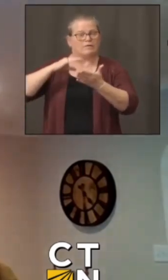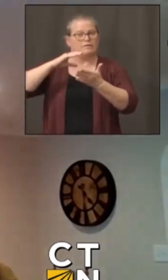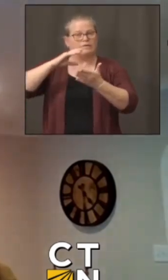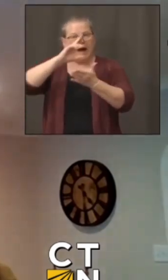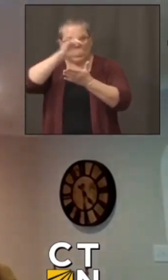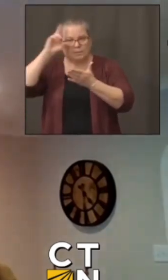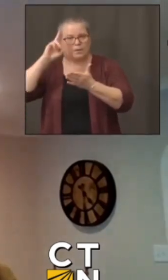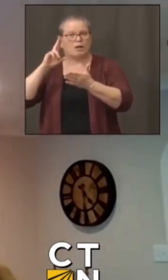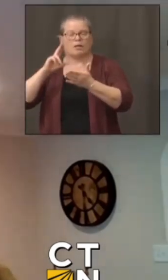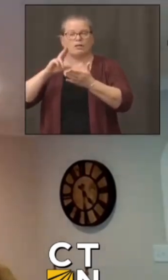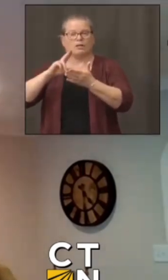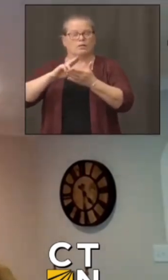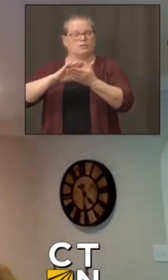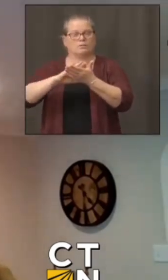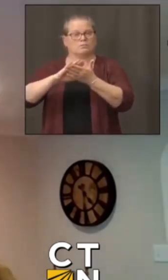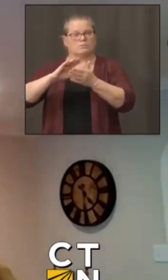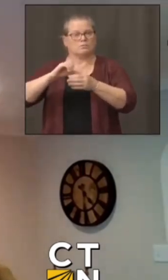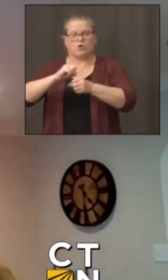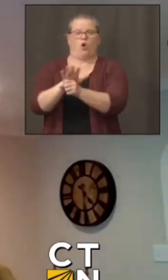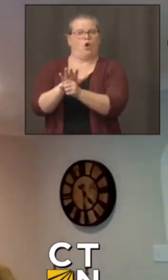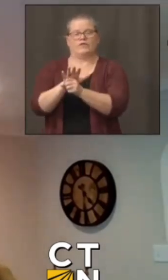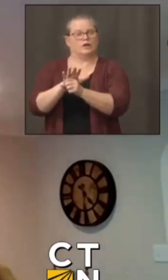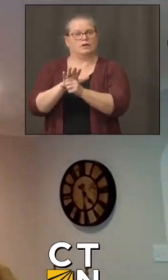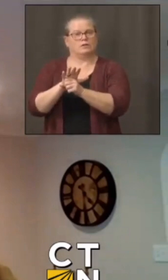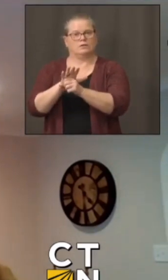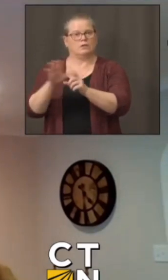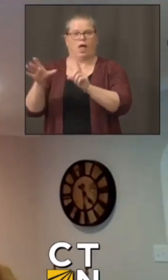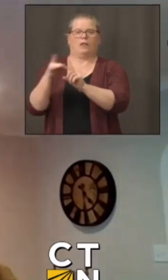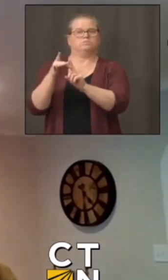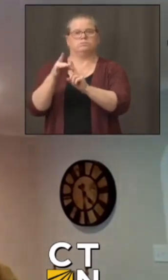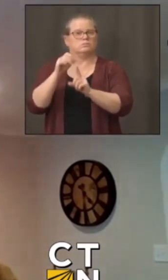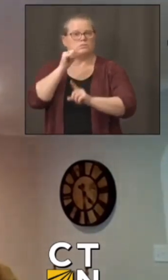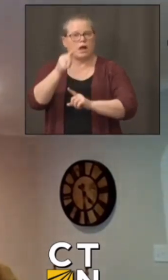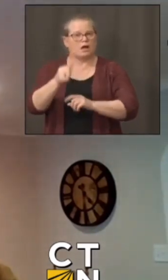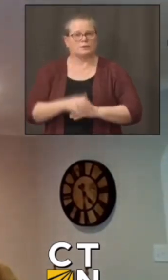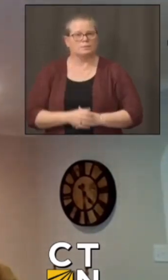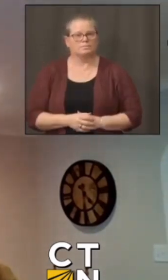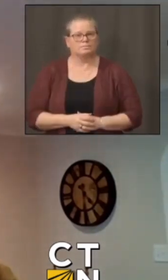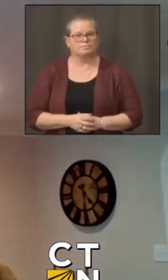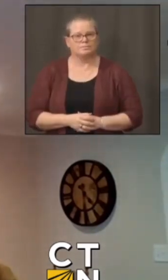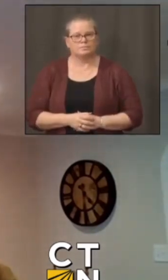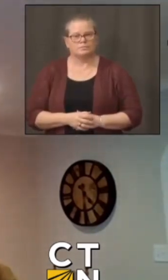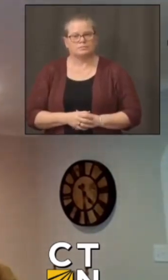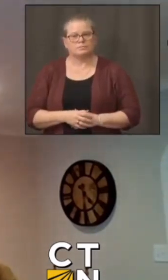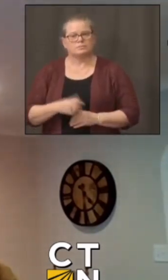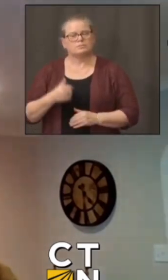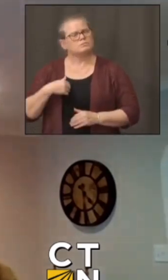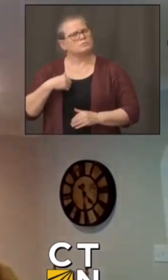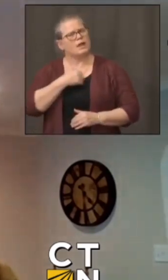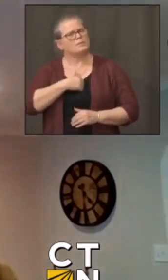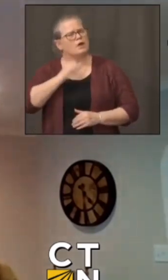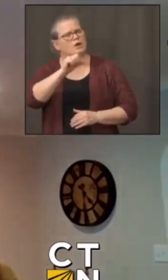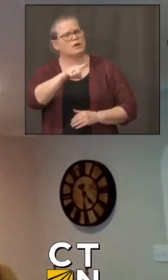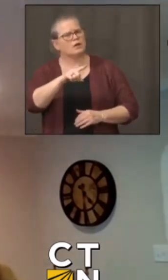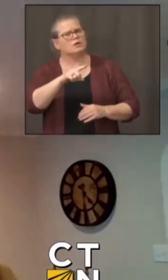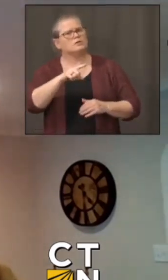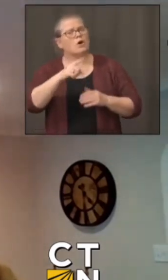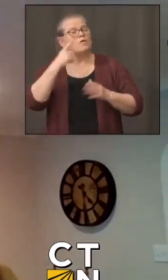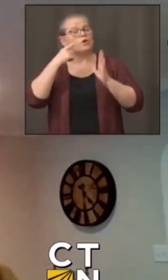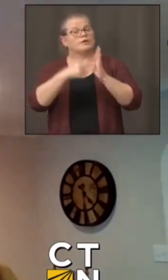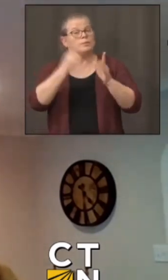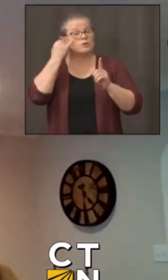there's been someone that's been hospitalized because they've been infected by say a kid that went to school nothing like that has happened